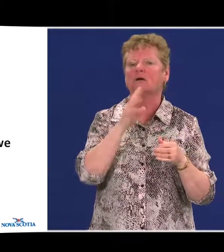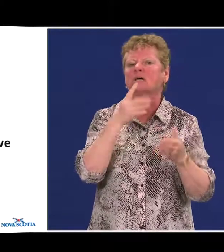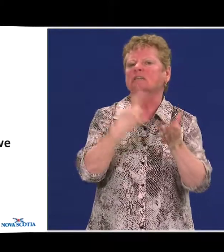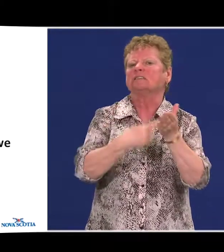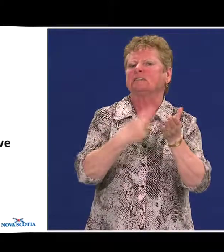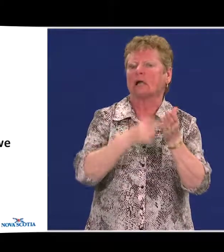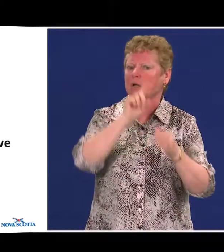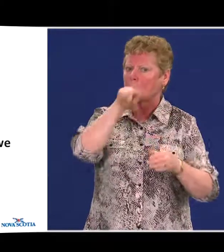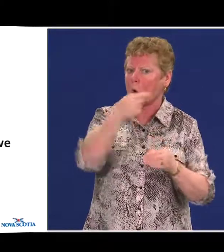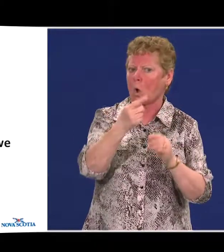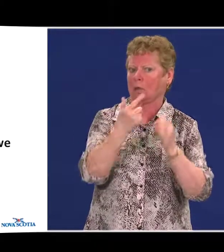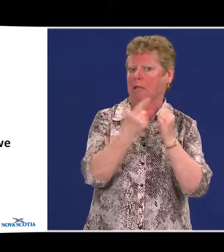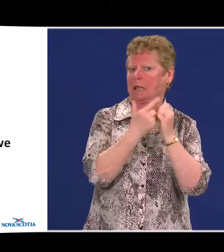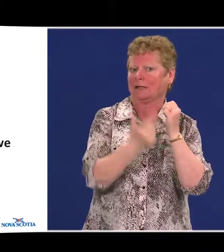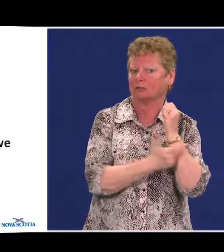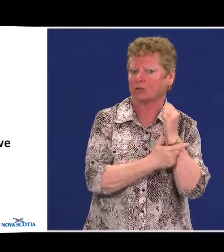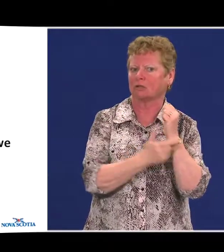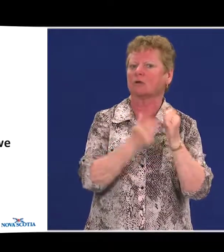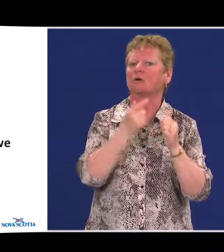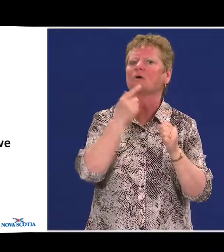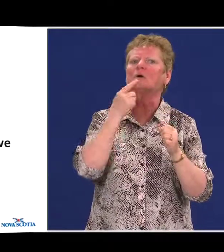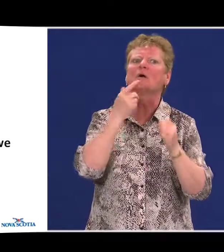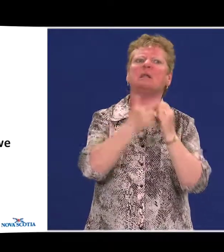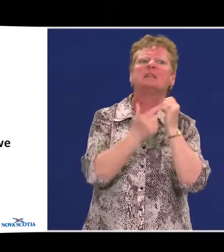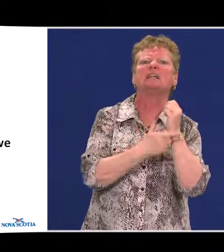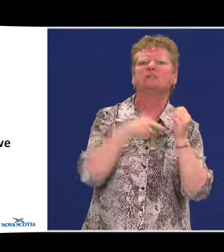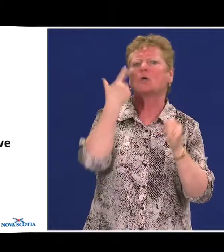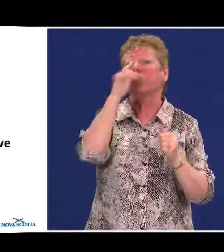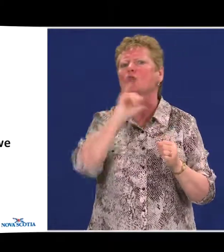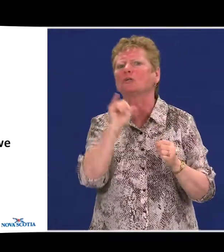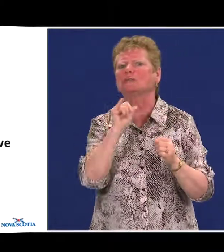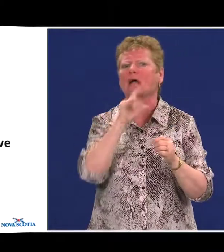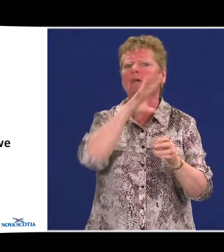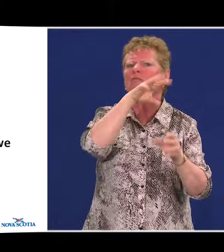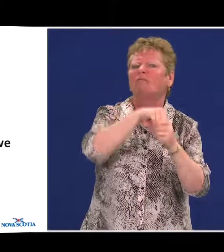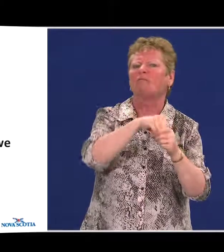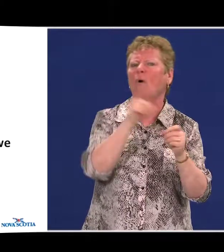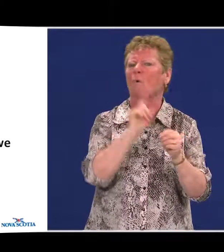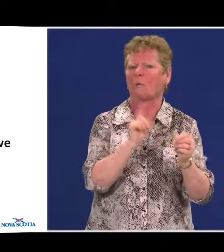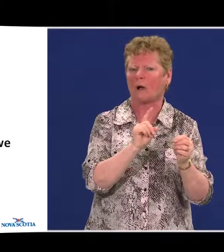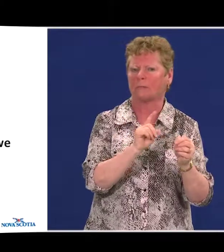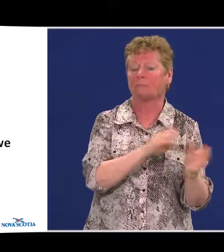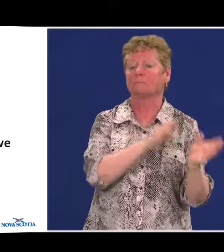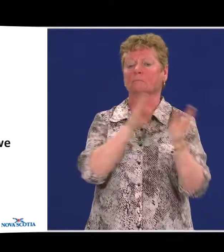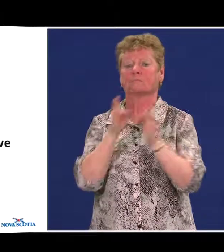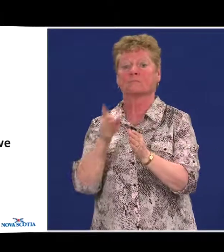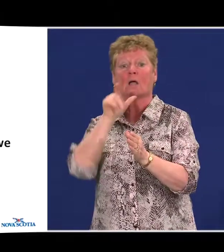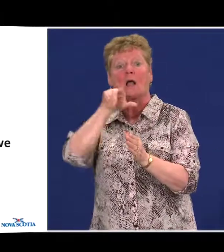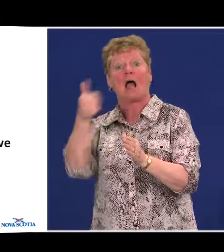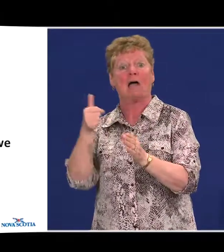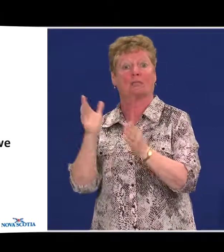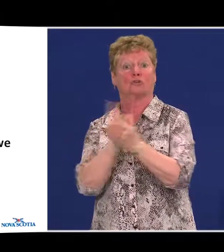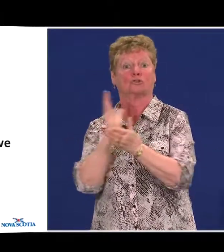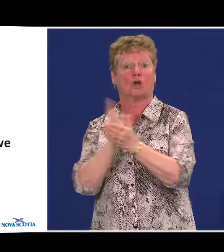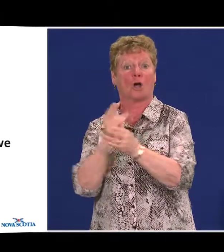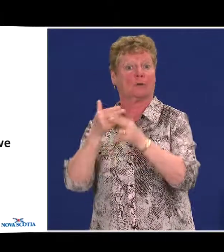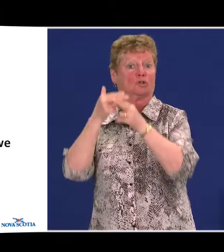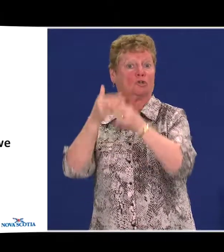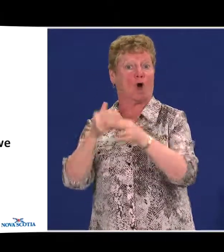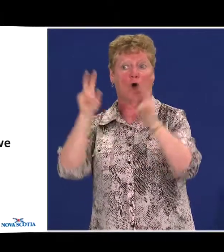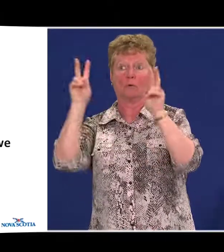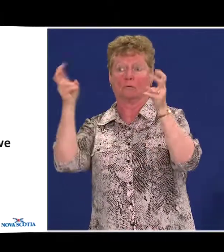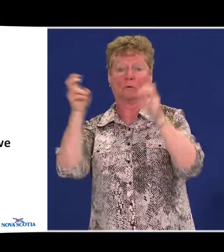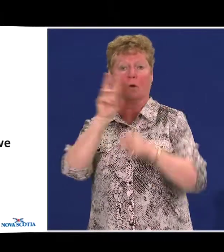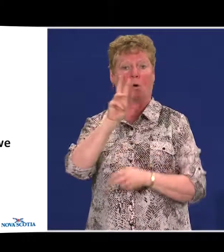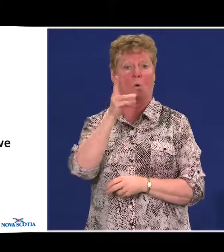the legislation and what should be contained in the legislation. And there'll be a second document that's called what we heard.